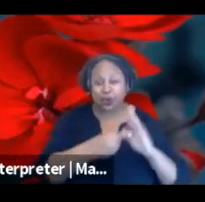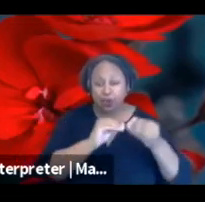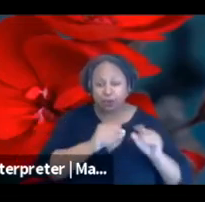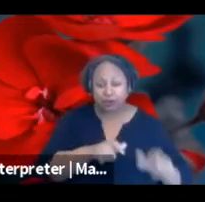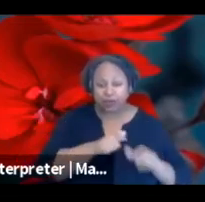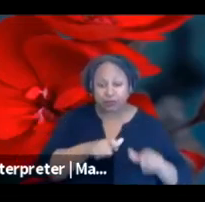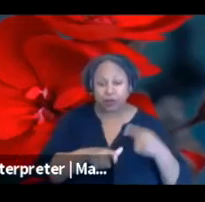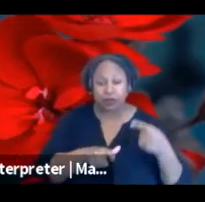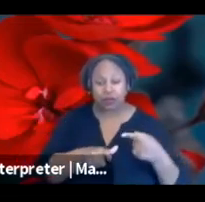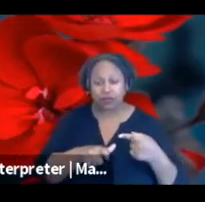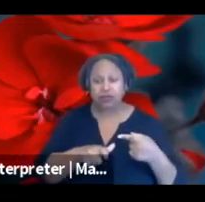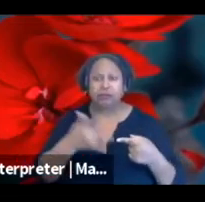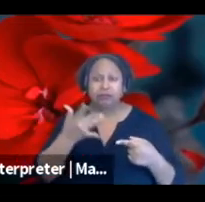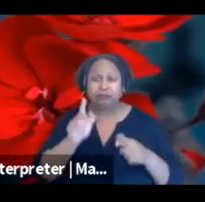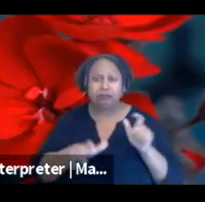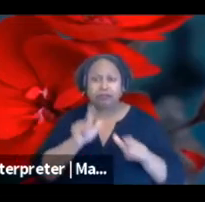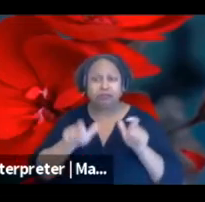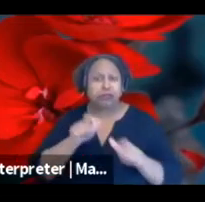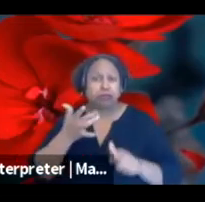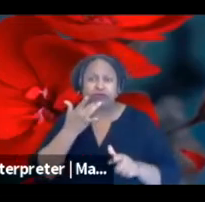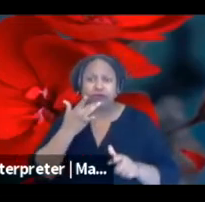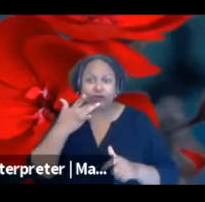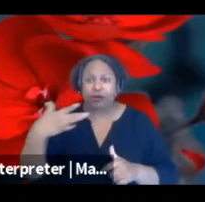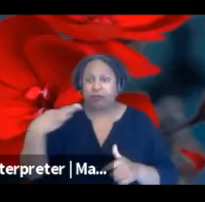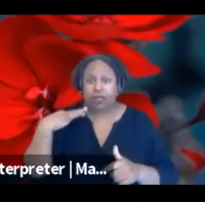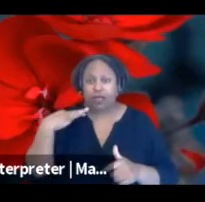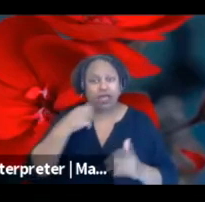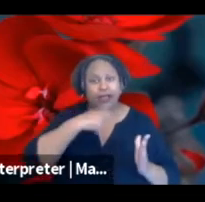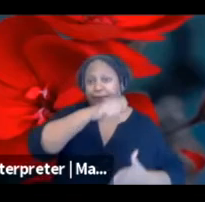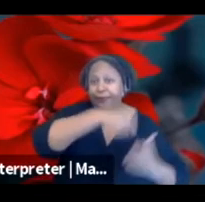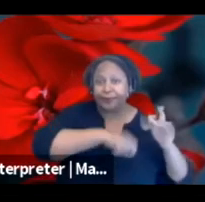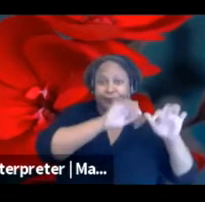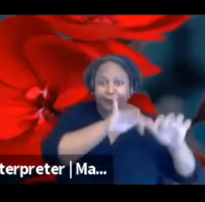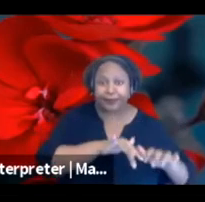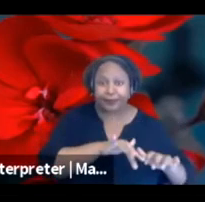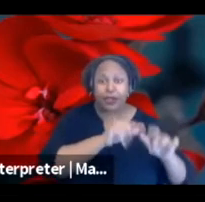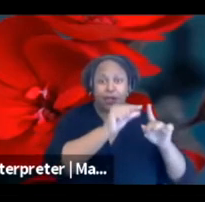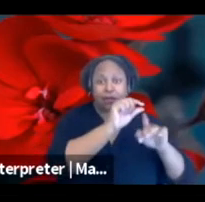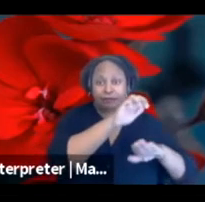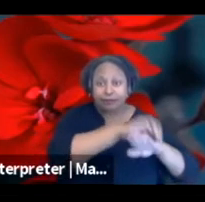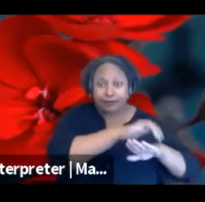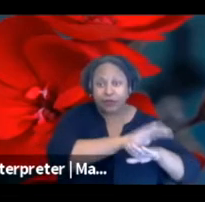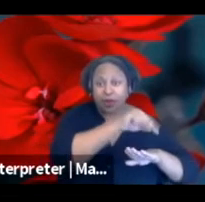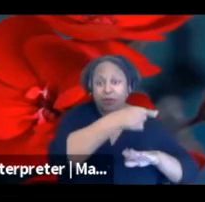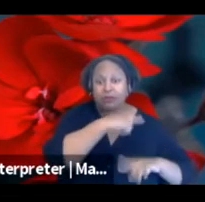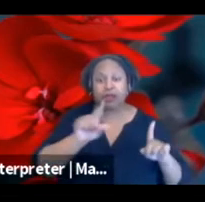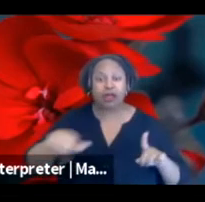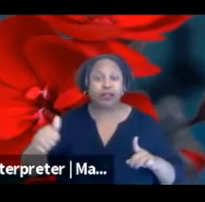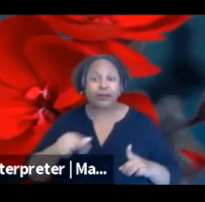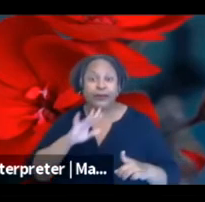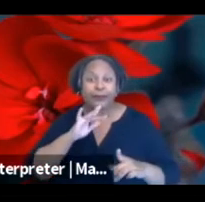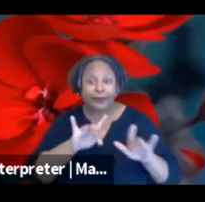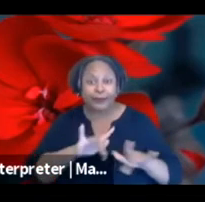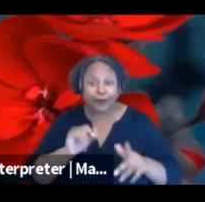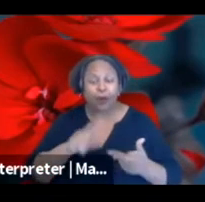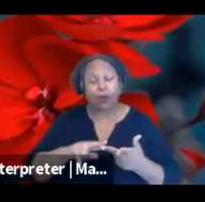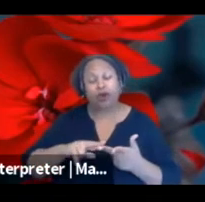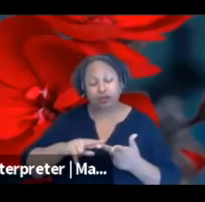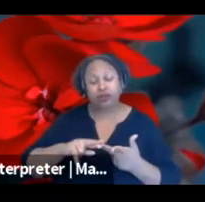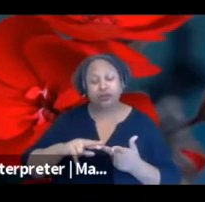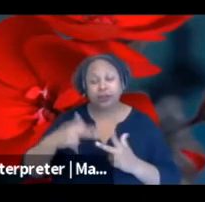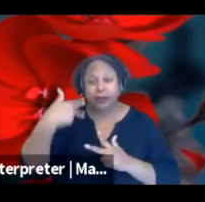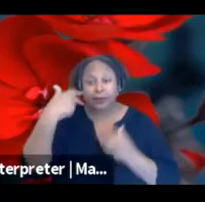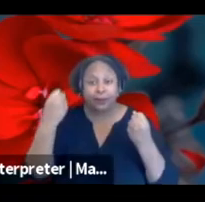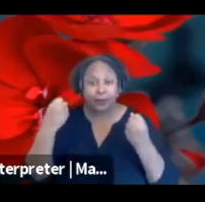how people prefer to to write their application. So of course, there will be some components like where you you're